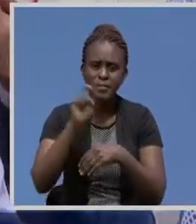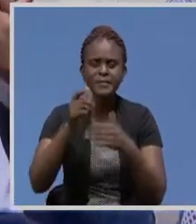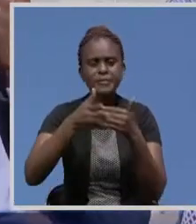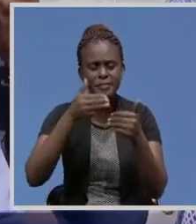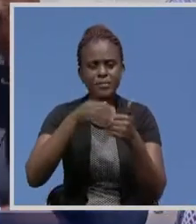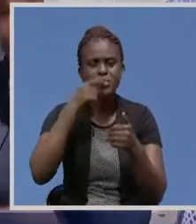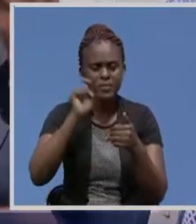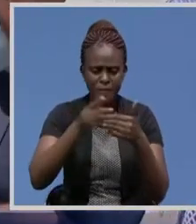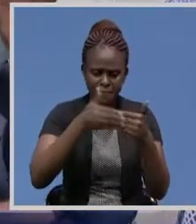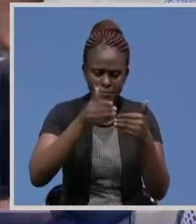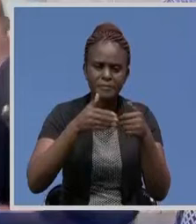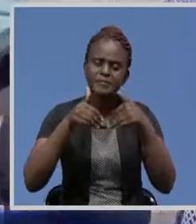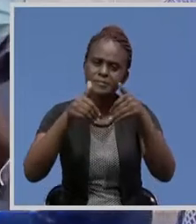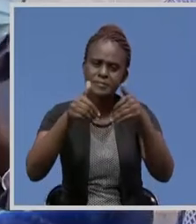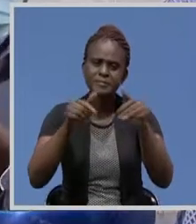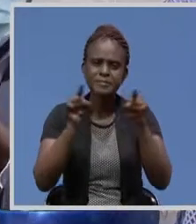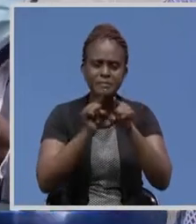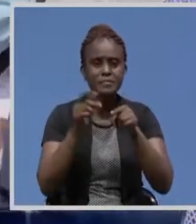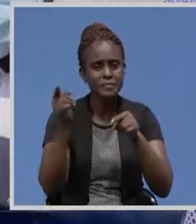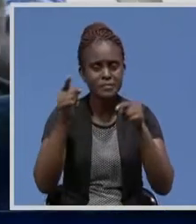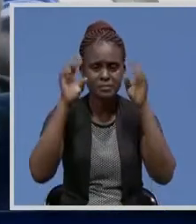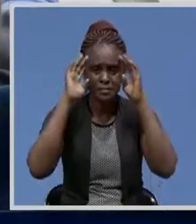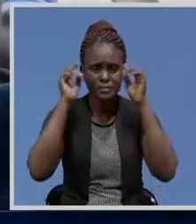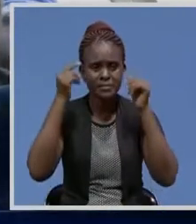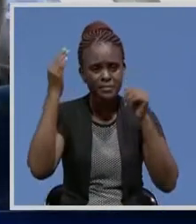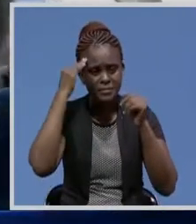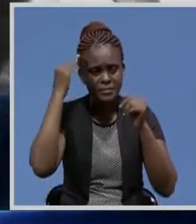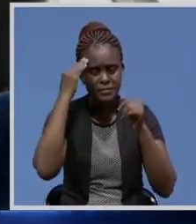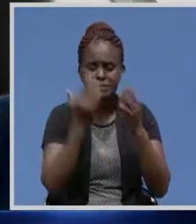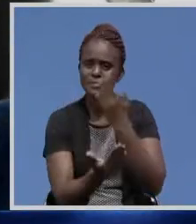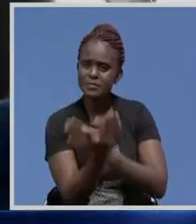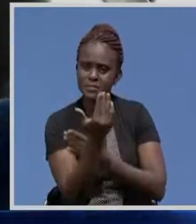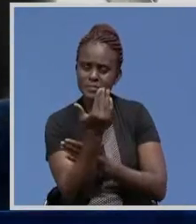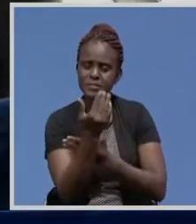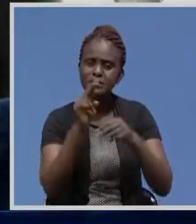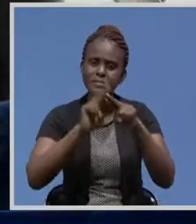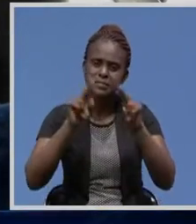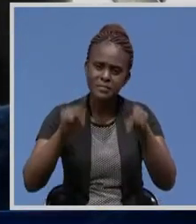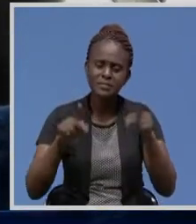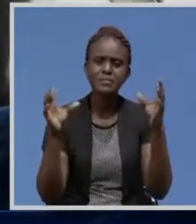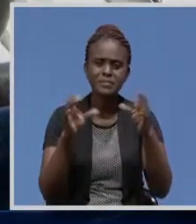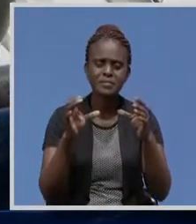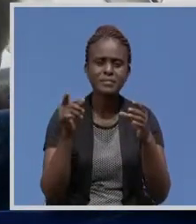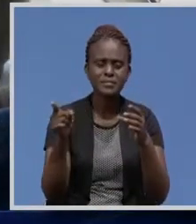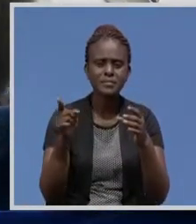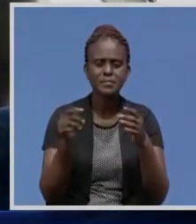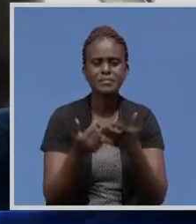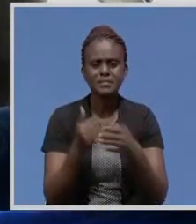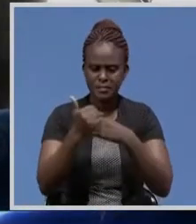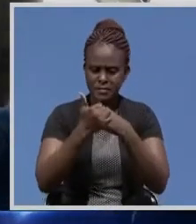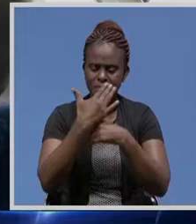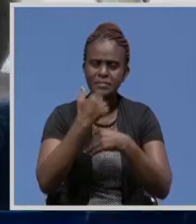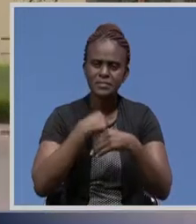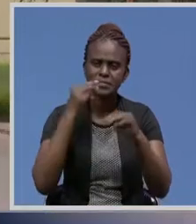You must look after the bus. I had heard in the early hours of the morning, the chairperson of council, Mr. Donald Ussili sent me a